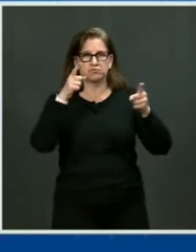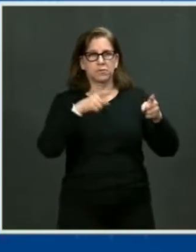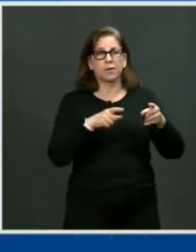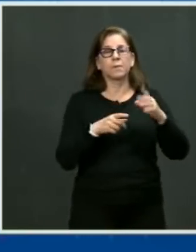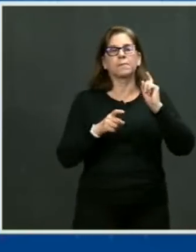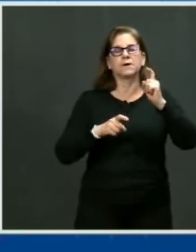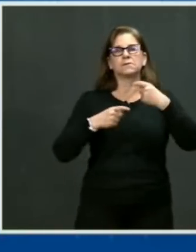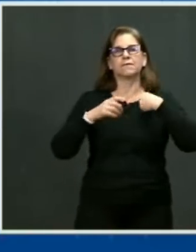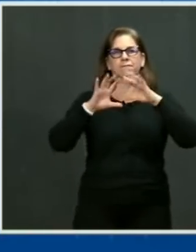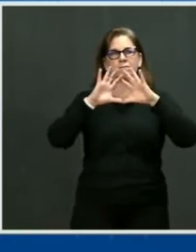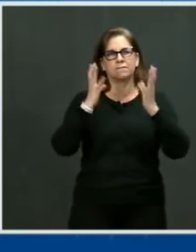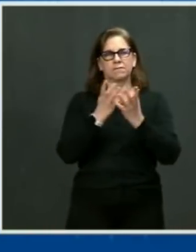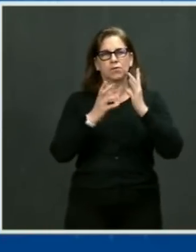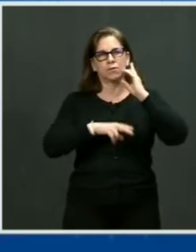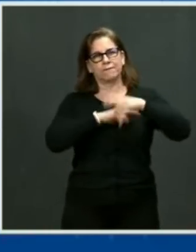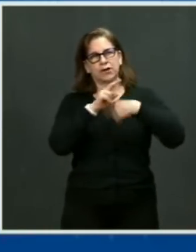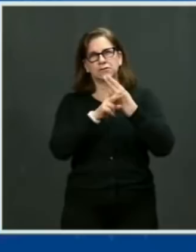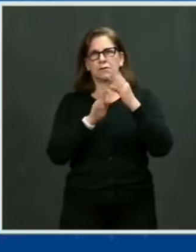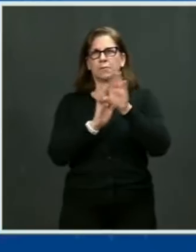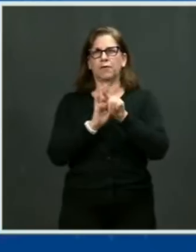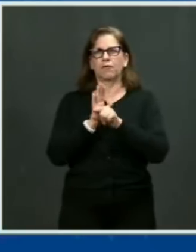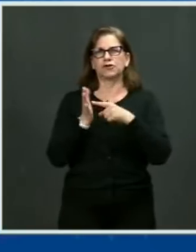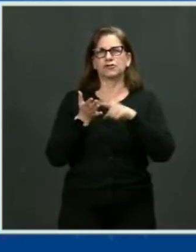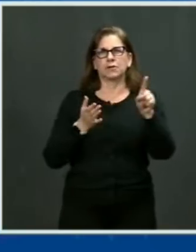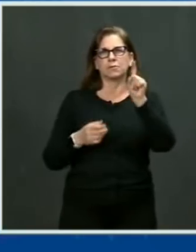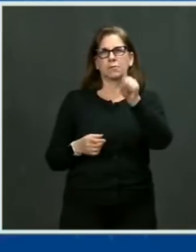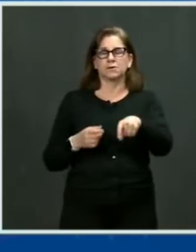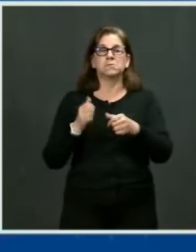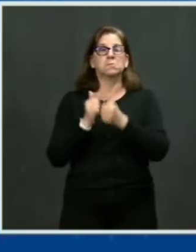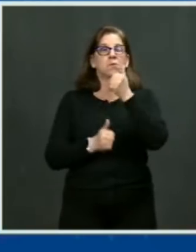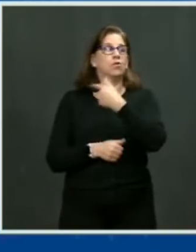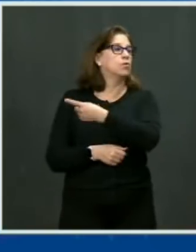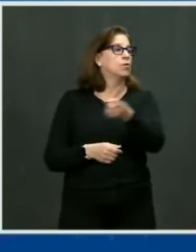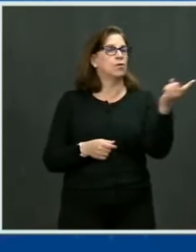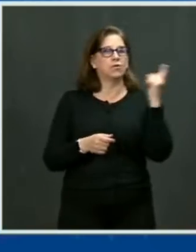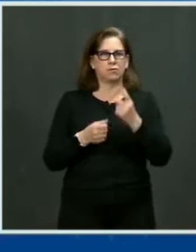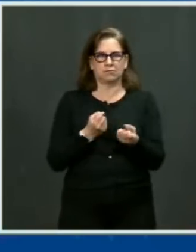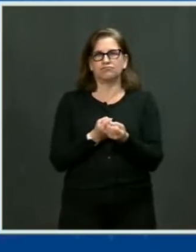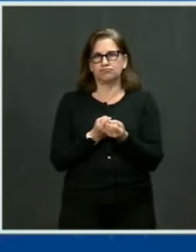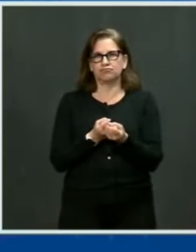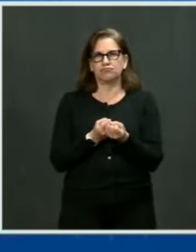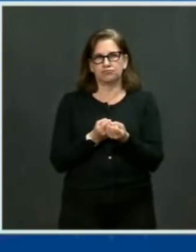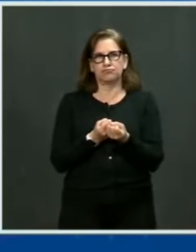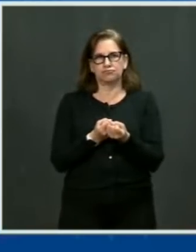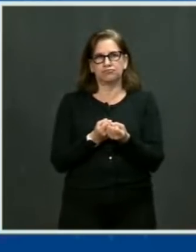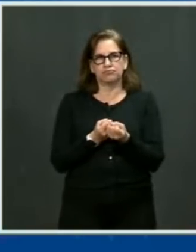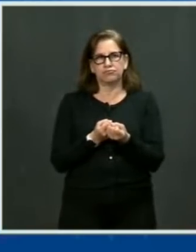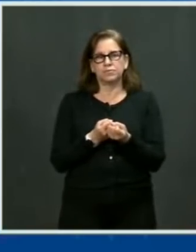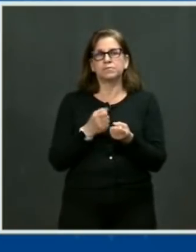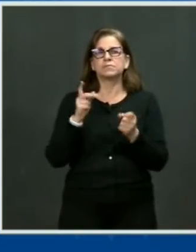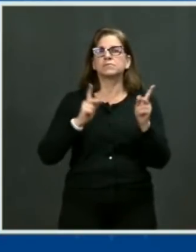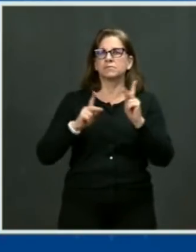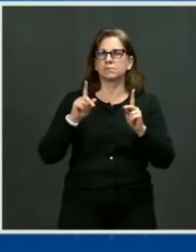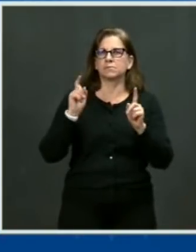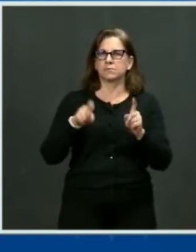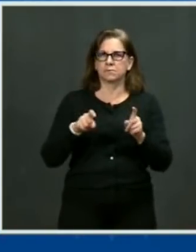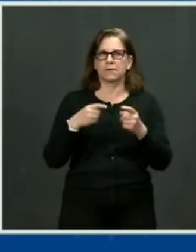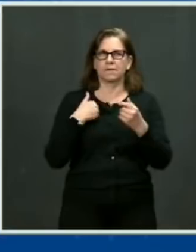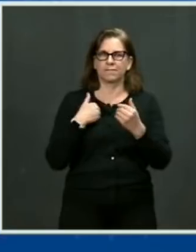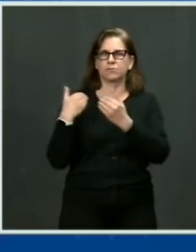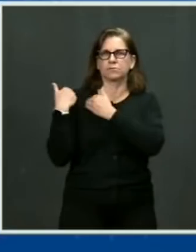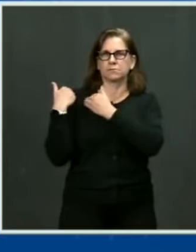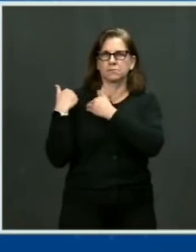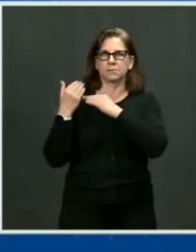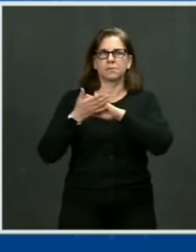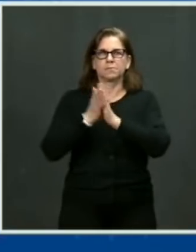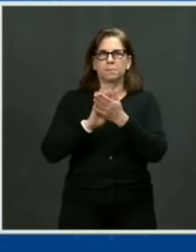majority of the American people. And I might add, the vast majority of responsible gun owners. So let me be clear. This is